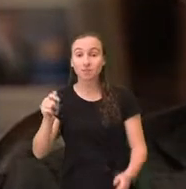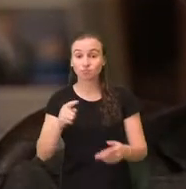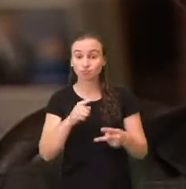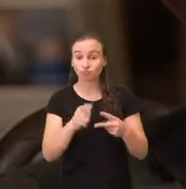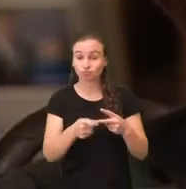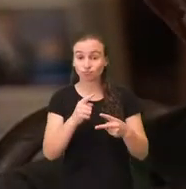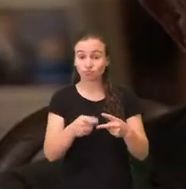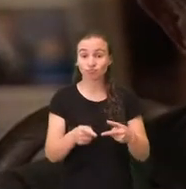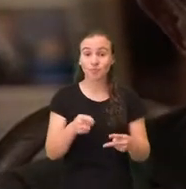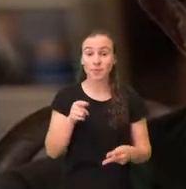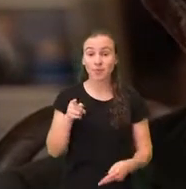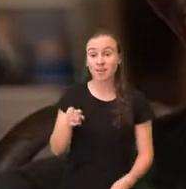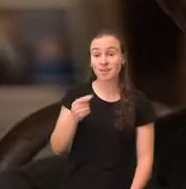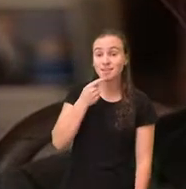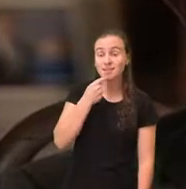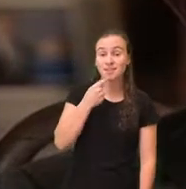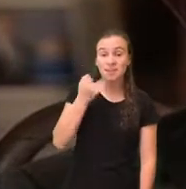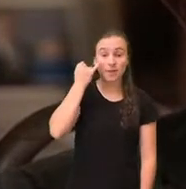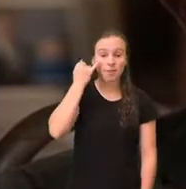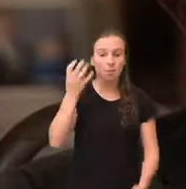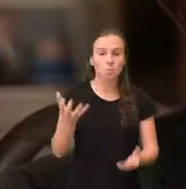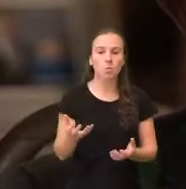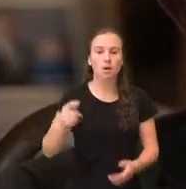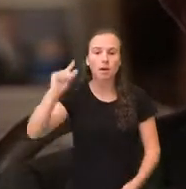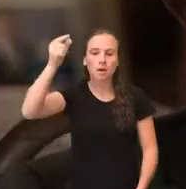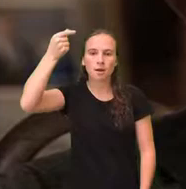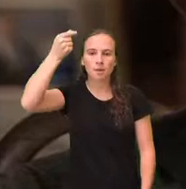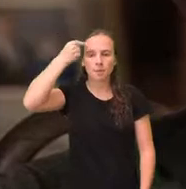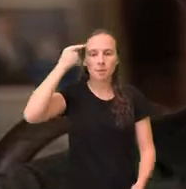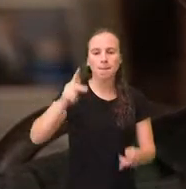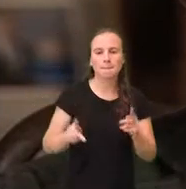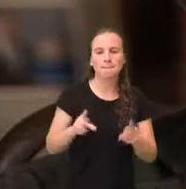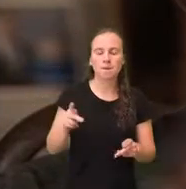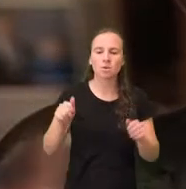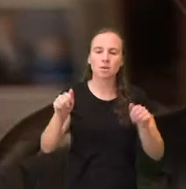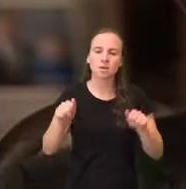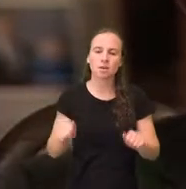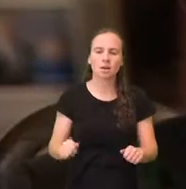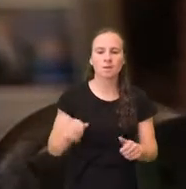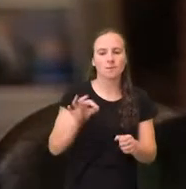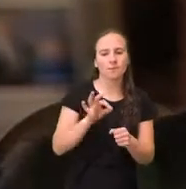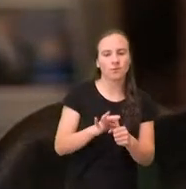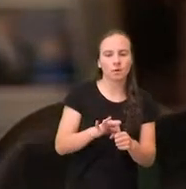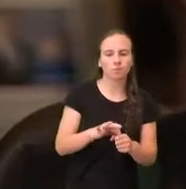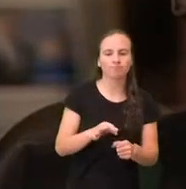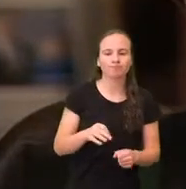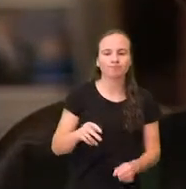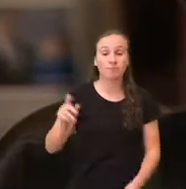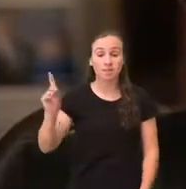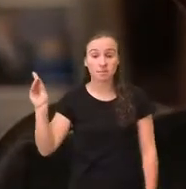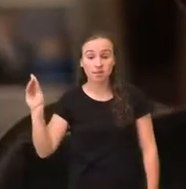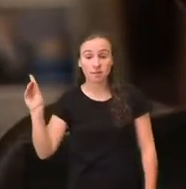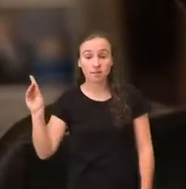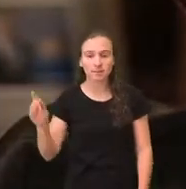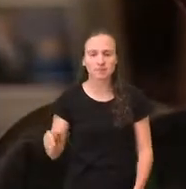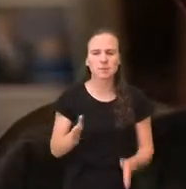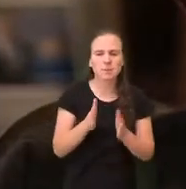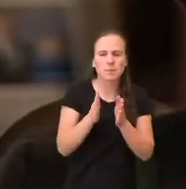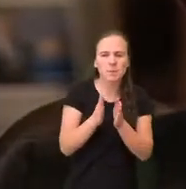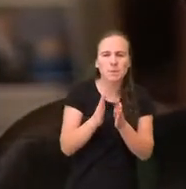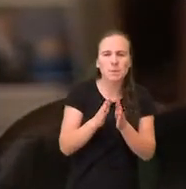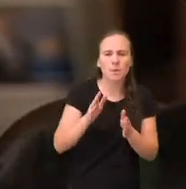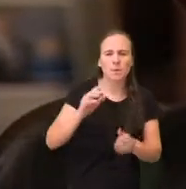face-to-face society. Pericles, Athens, Rousseau's, Geneva, something of the sort. Now,